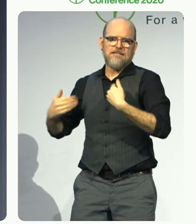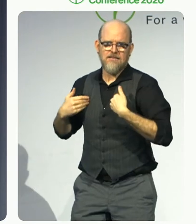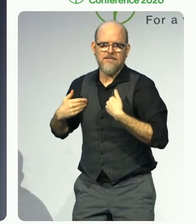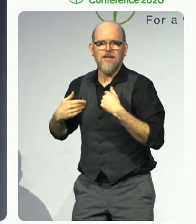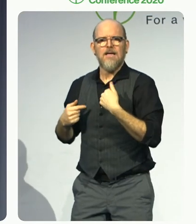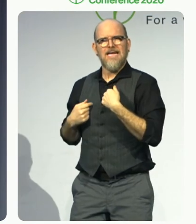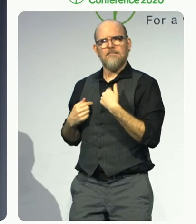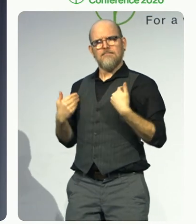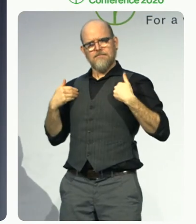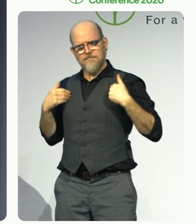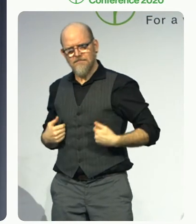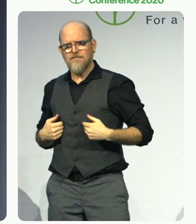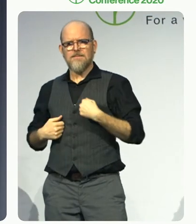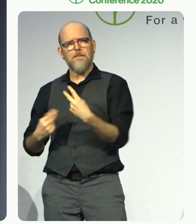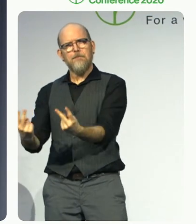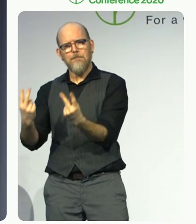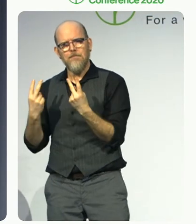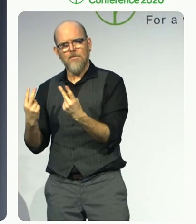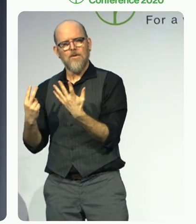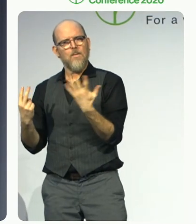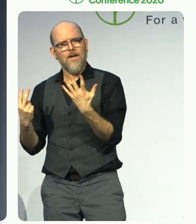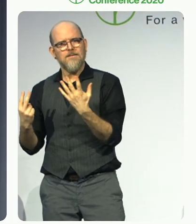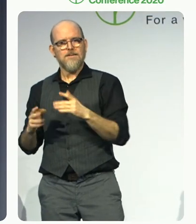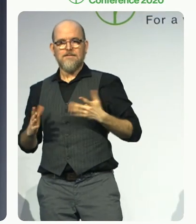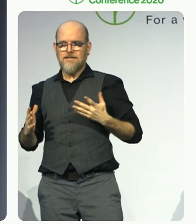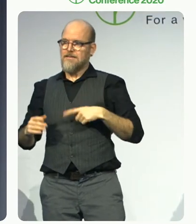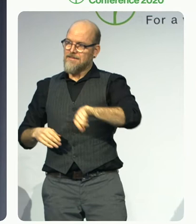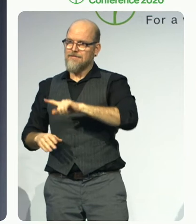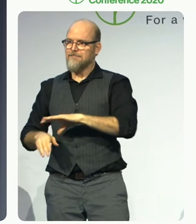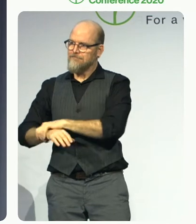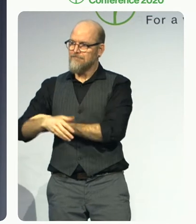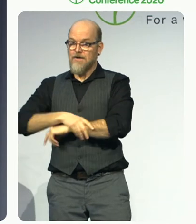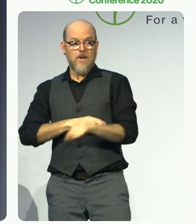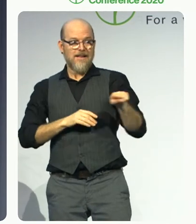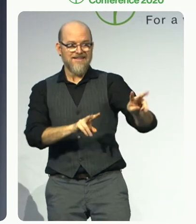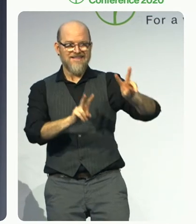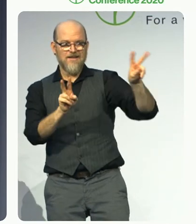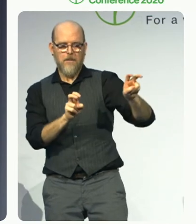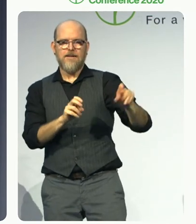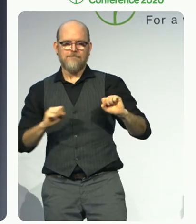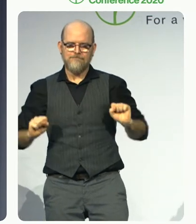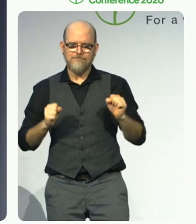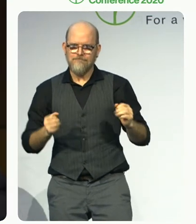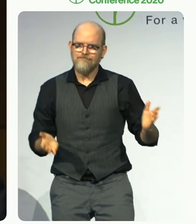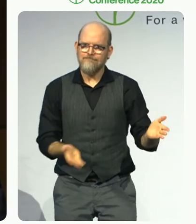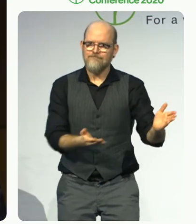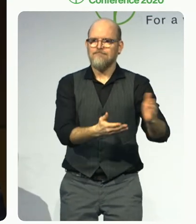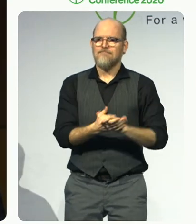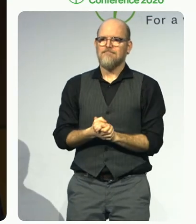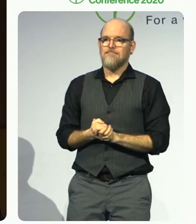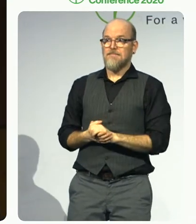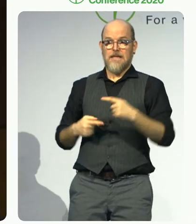the relevant steps in this direction. As of this year, for example, the parliamentary